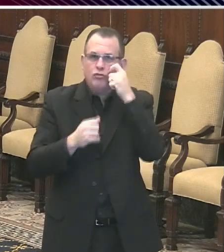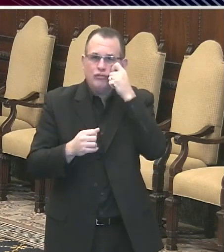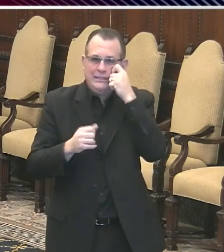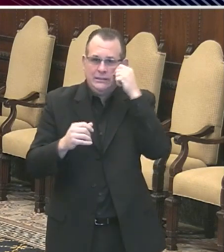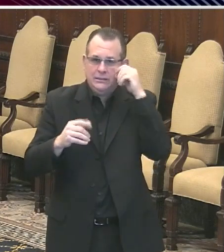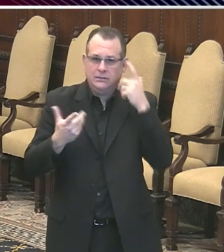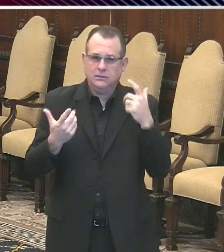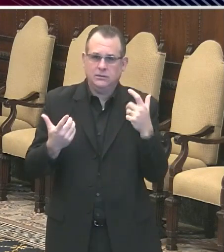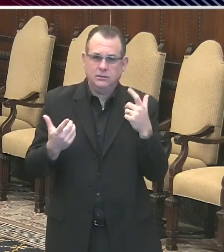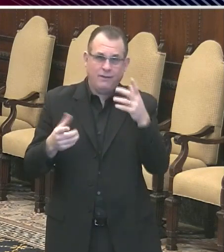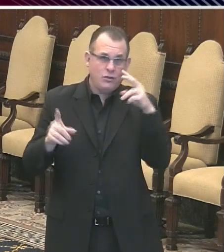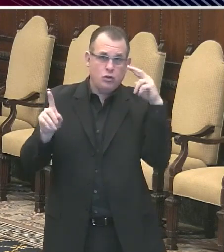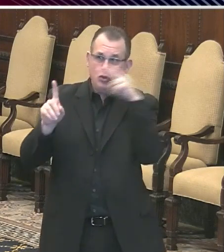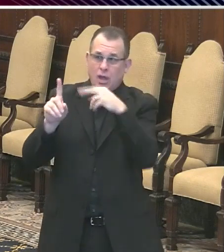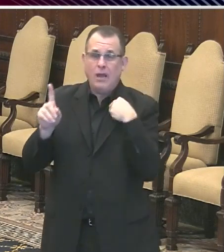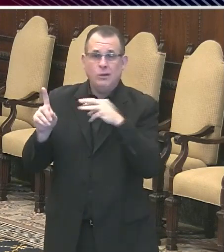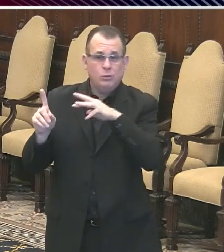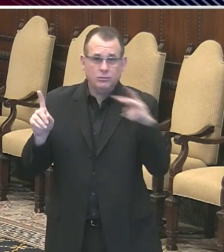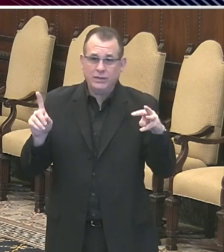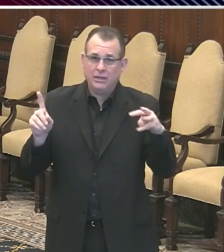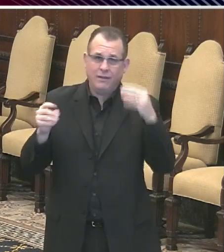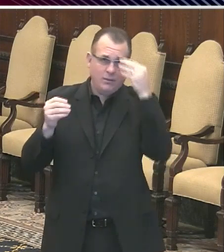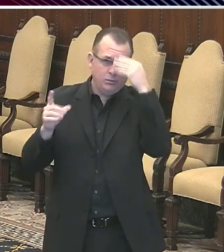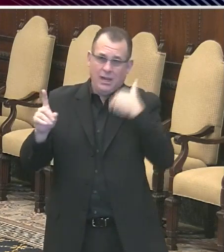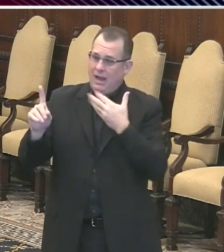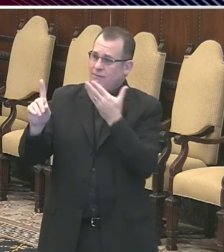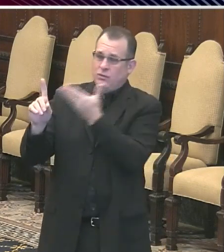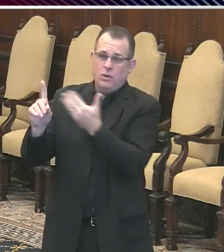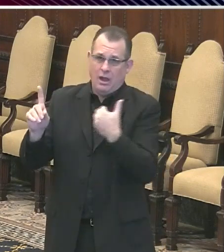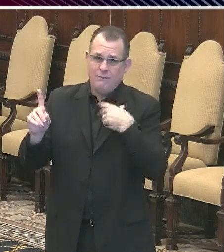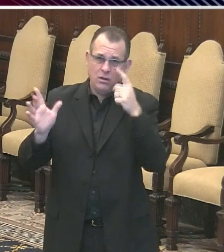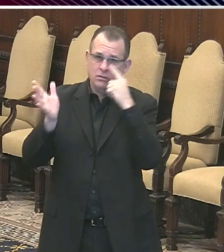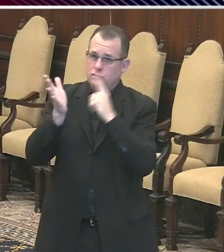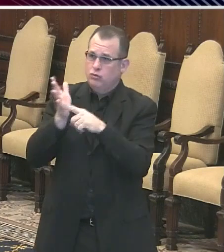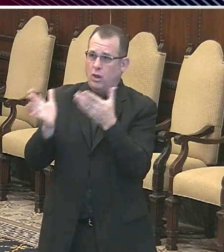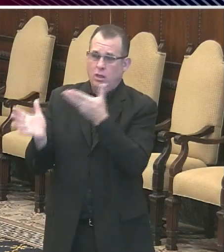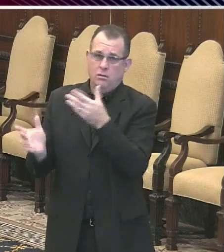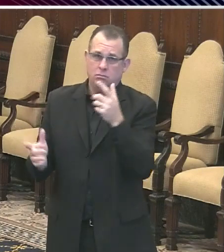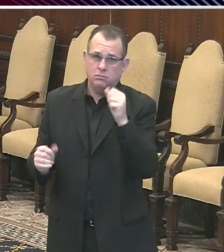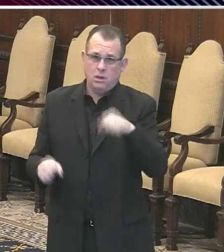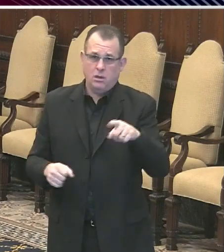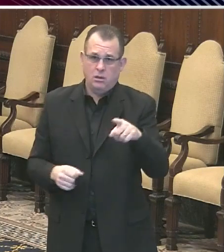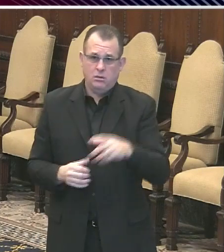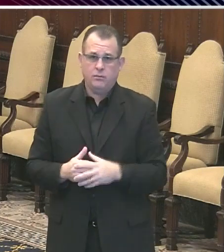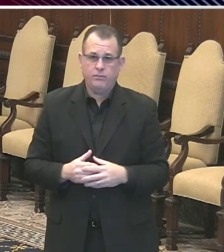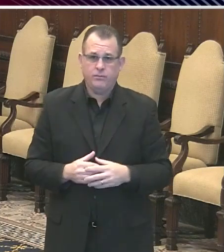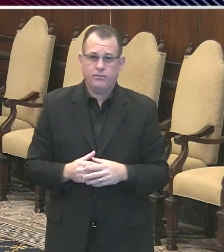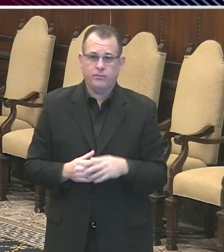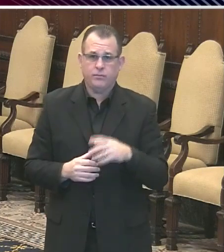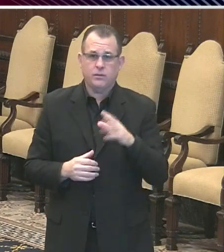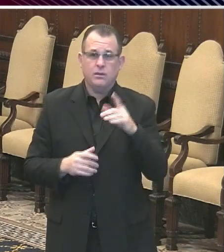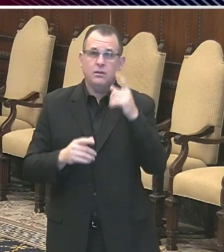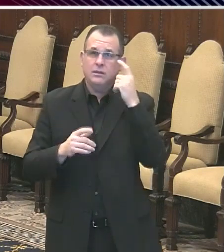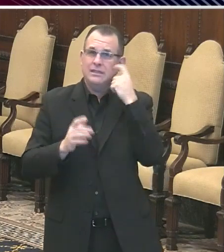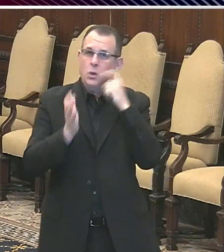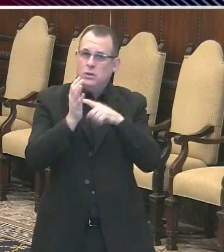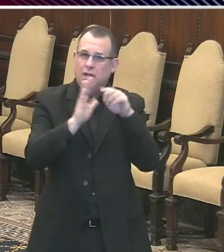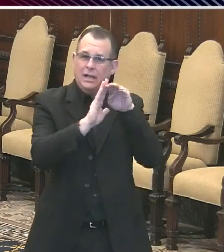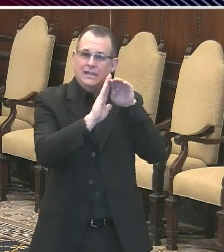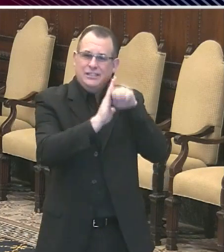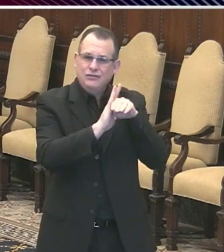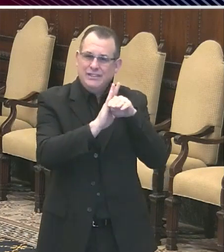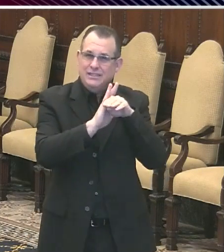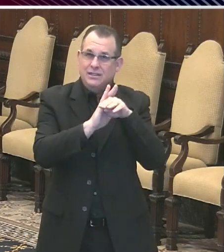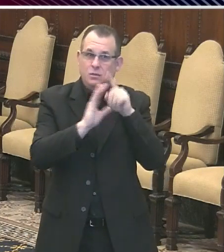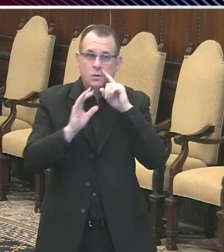have died from this. We haven't, the decrease we're seeing is a very slight decrease. It's not fast at all. I think it's too early to say whether we're